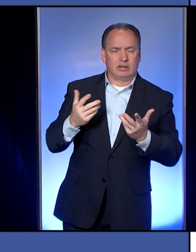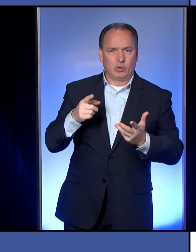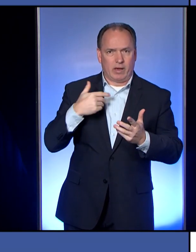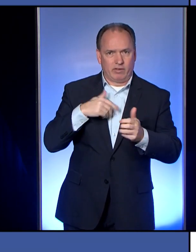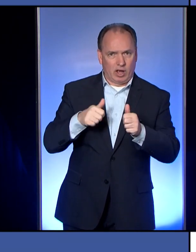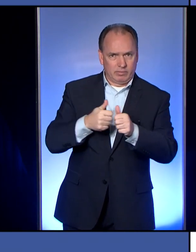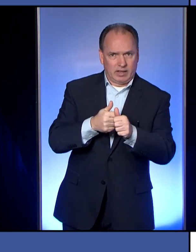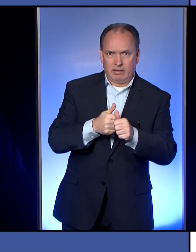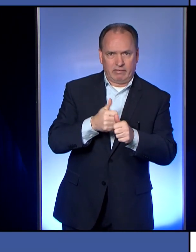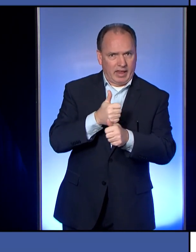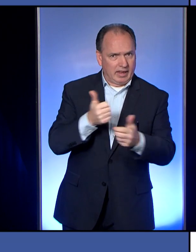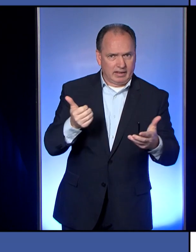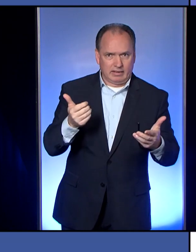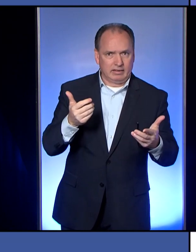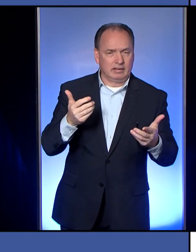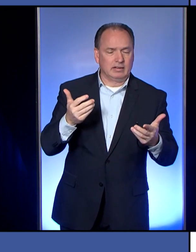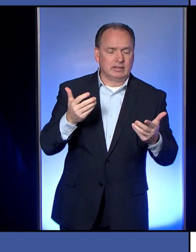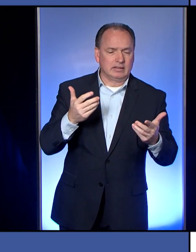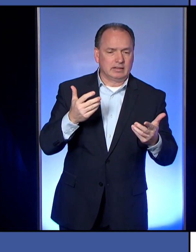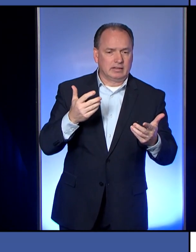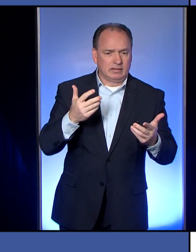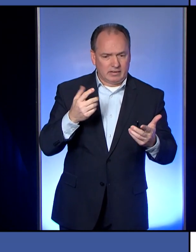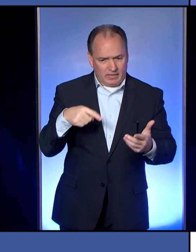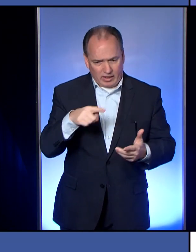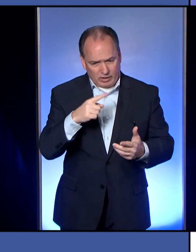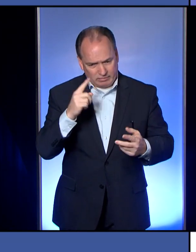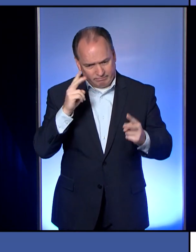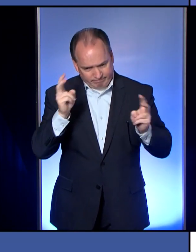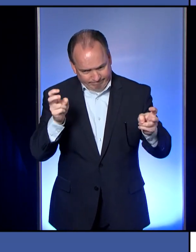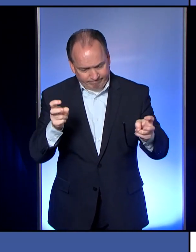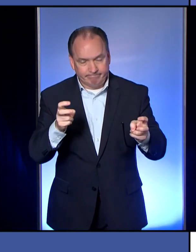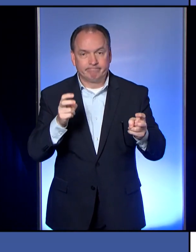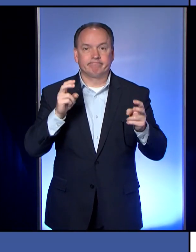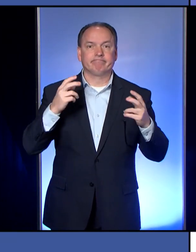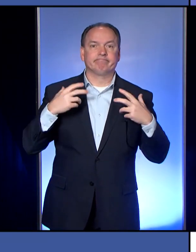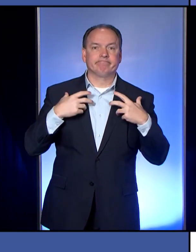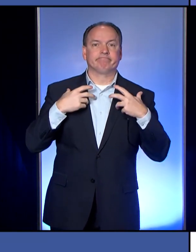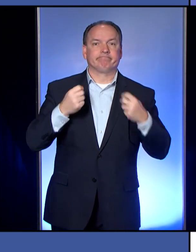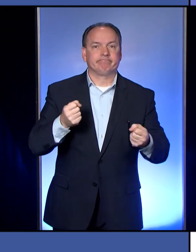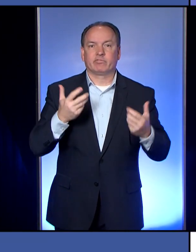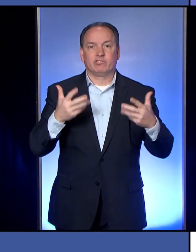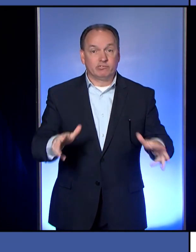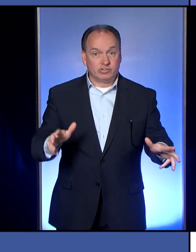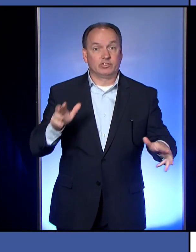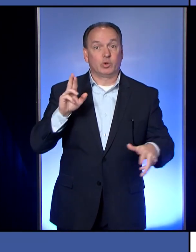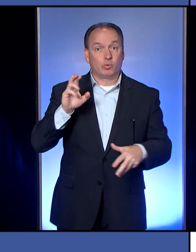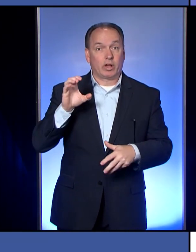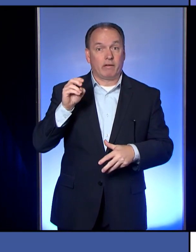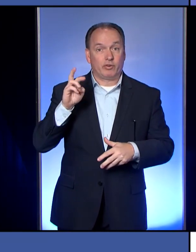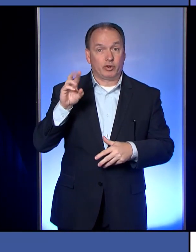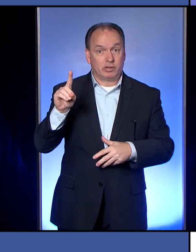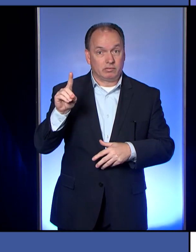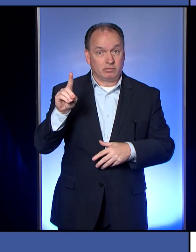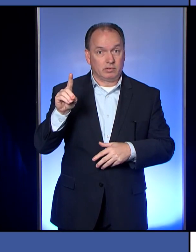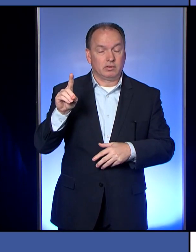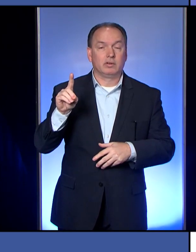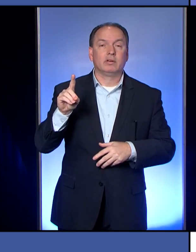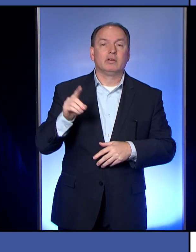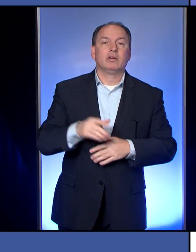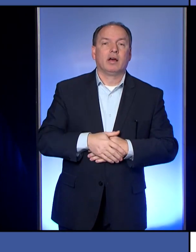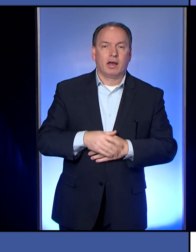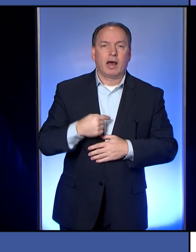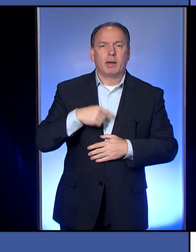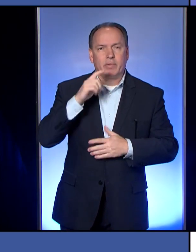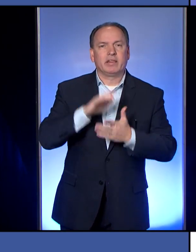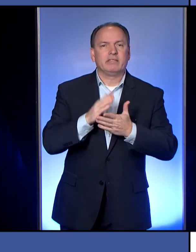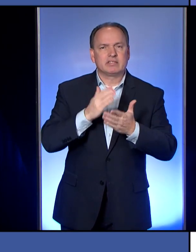update or any of them, I guess, considered quote unquote recovered from COVID-19? So I, I believe that some